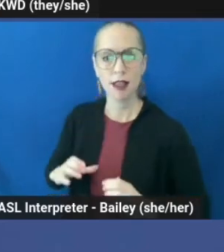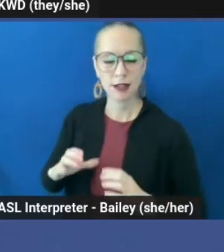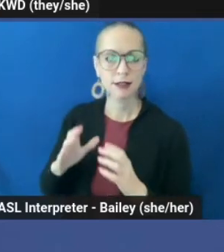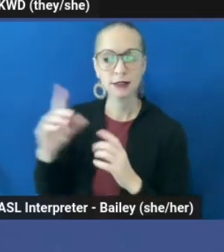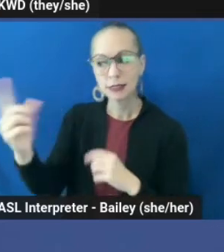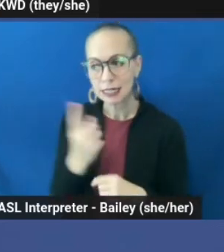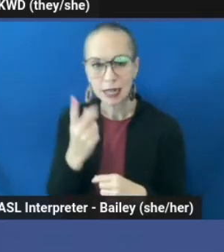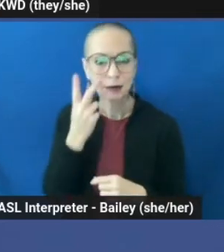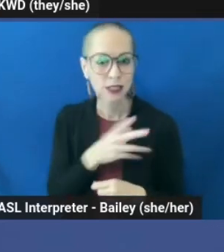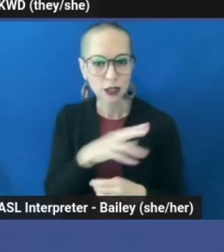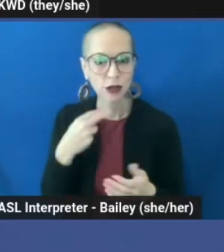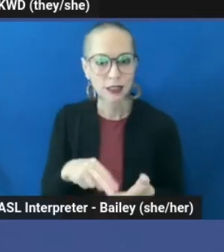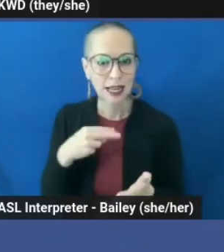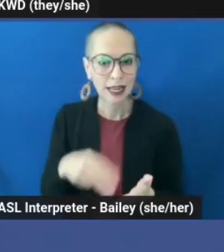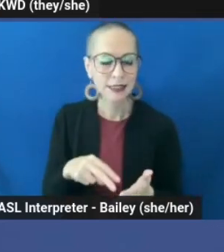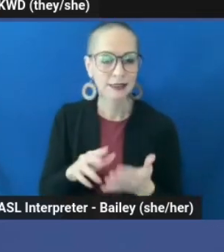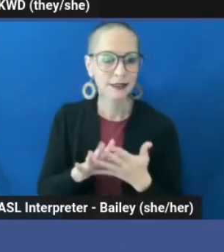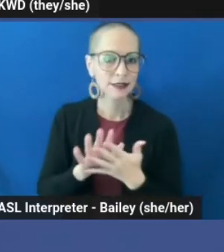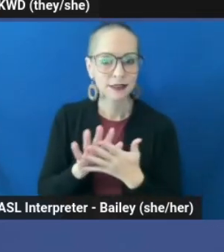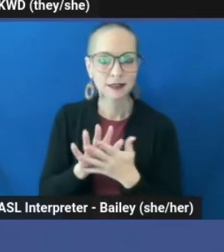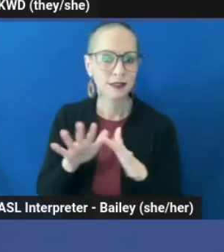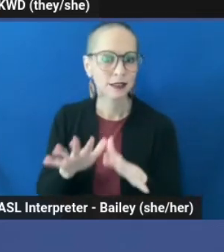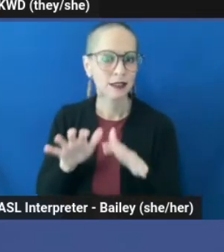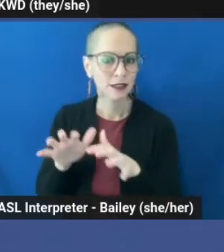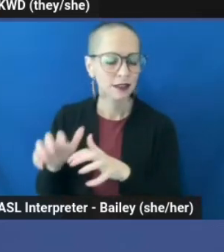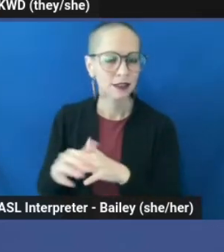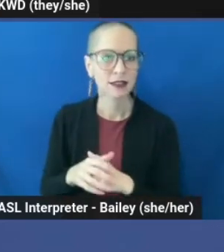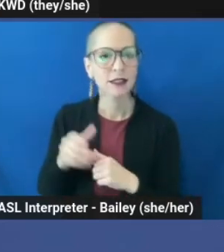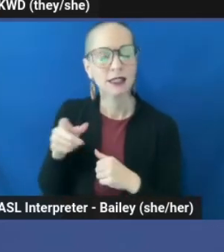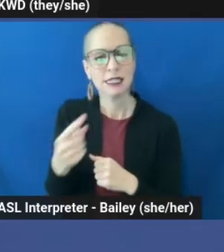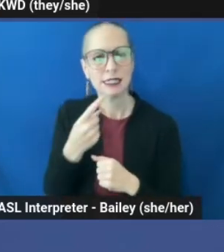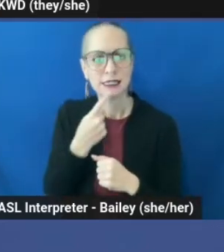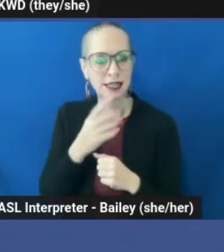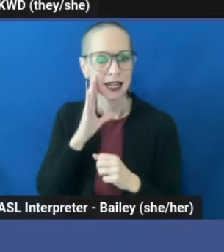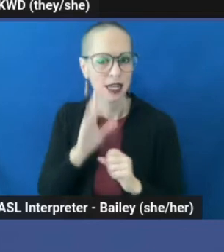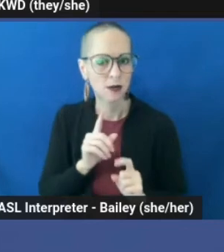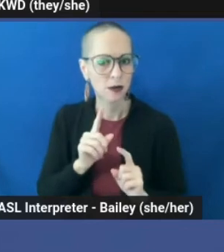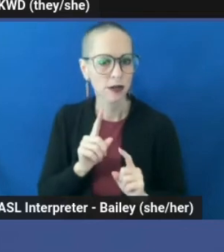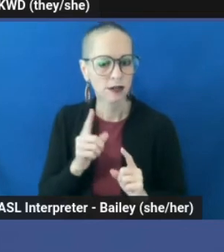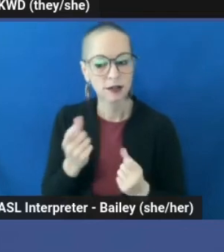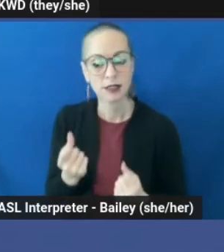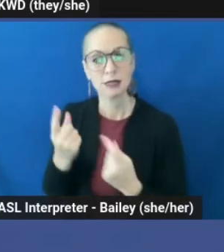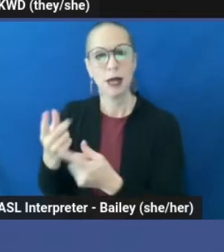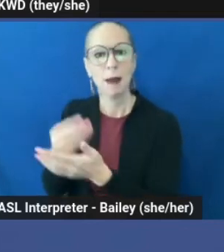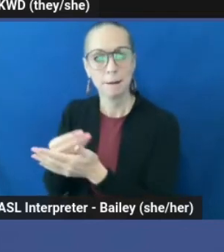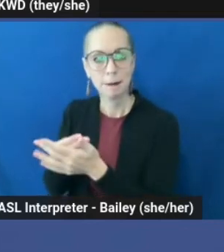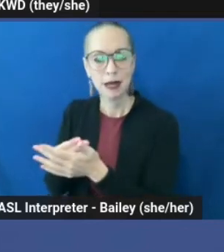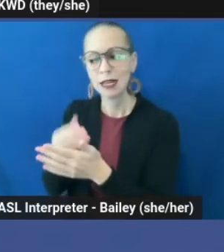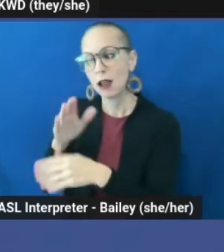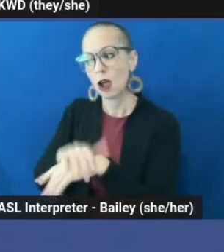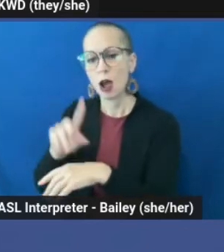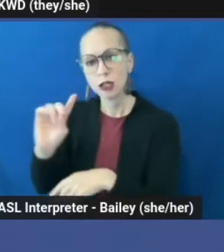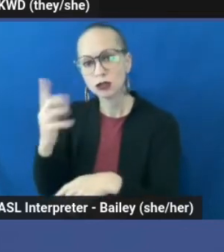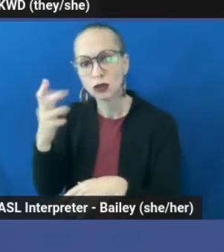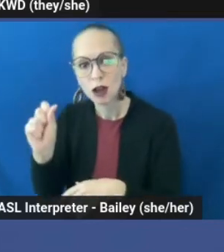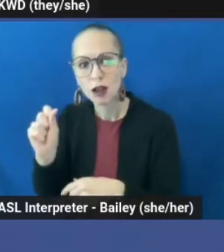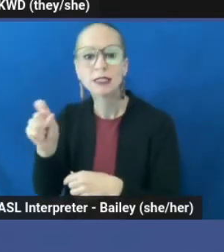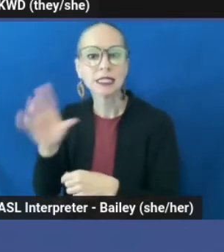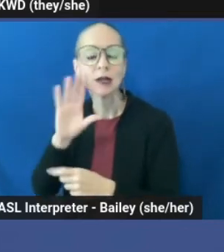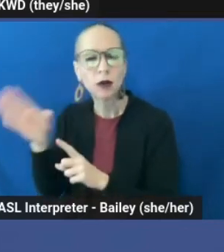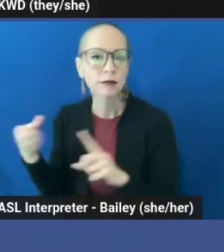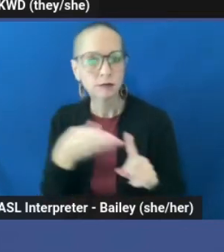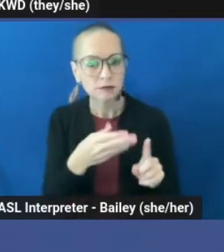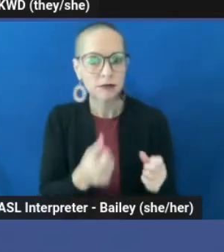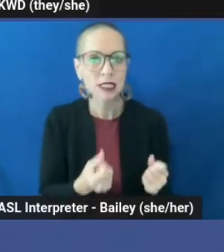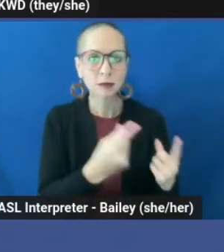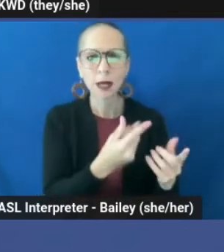dance. Whenever he felt like, instead he would go and spend that money he would have spent on drugs, on the girls and on the club.